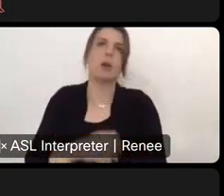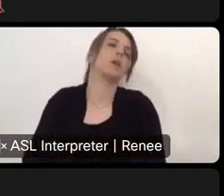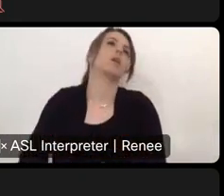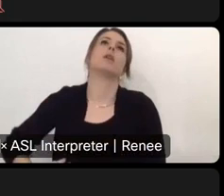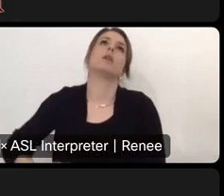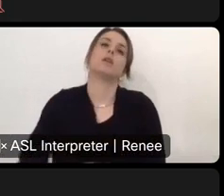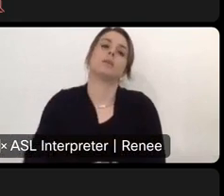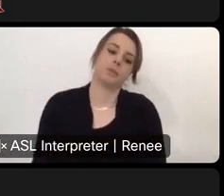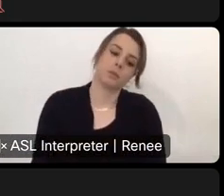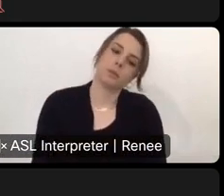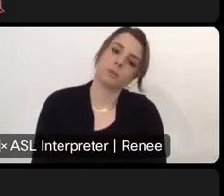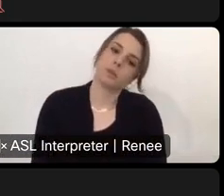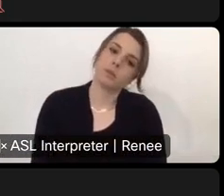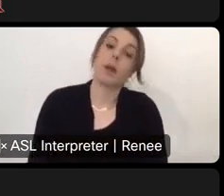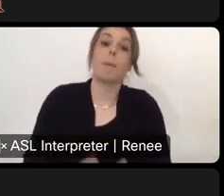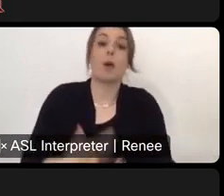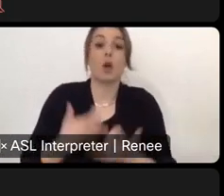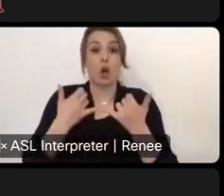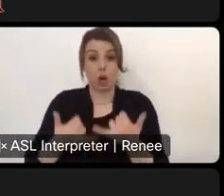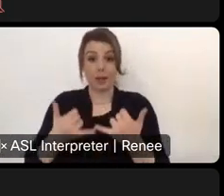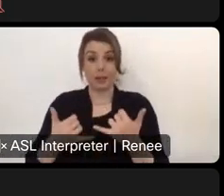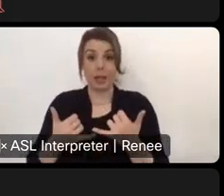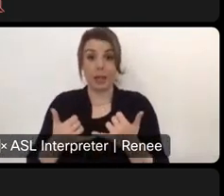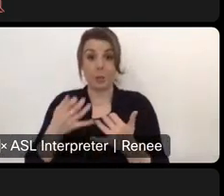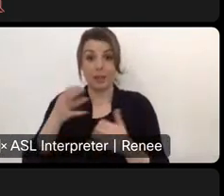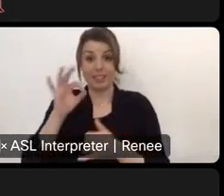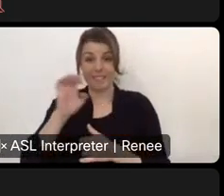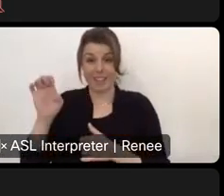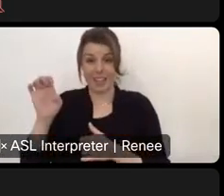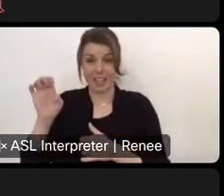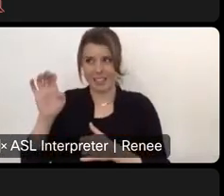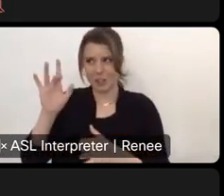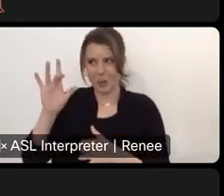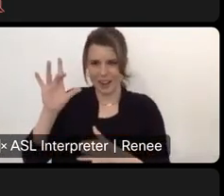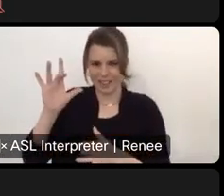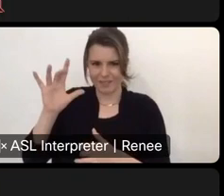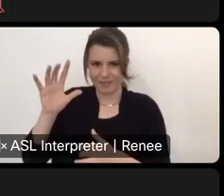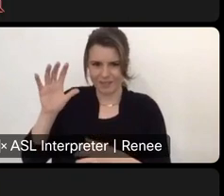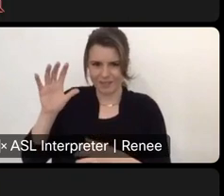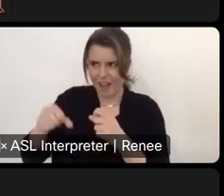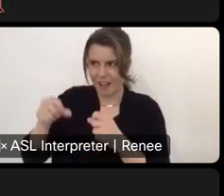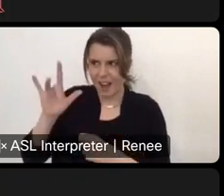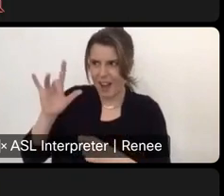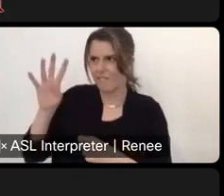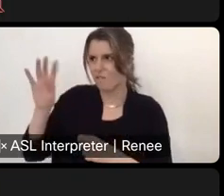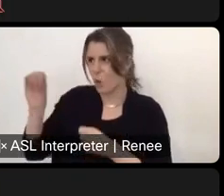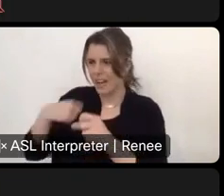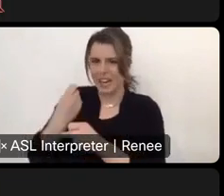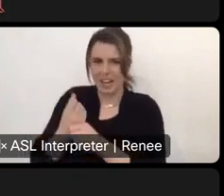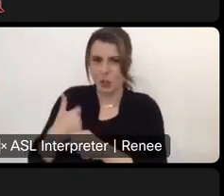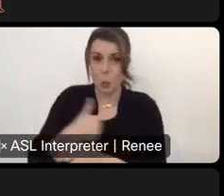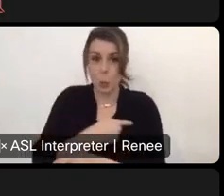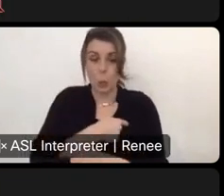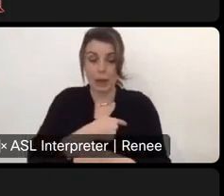Um, but where we're at currently with the fees that haven't changed in 25 to 40 years, we're not meeting our costs.